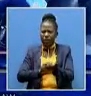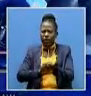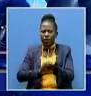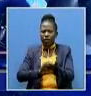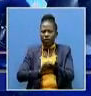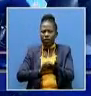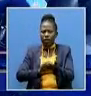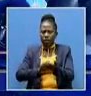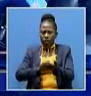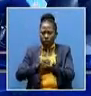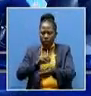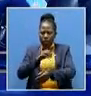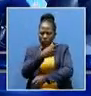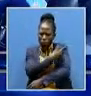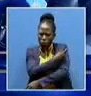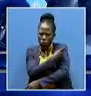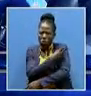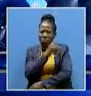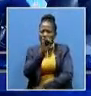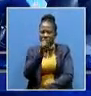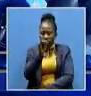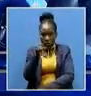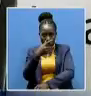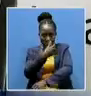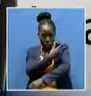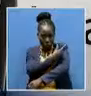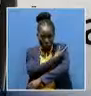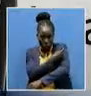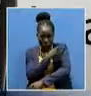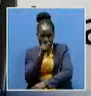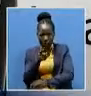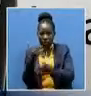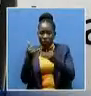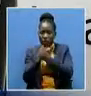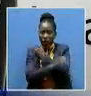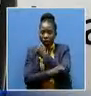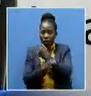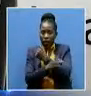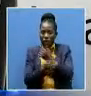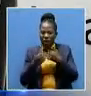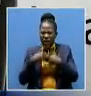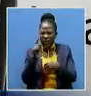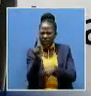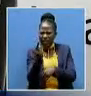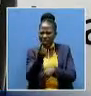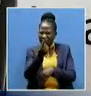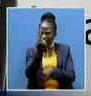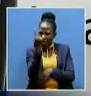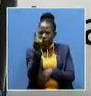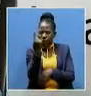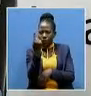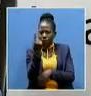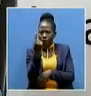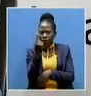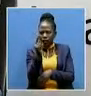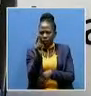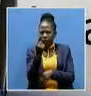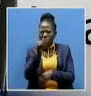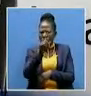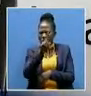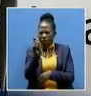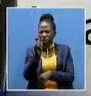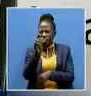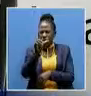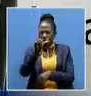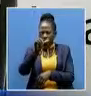Johnson COVID-19 vaccine. Of this quantity, the country is receiving the first consignment of 129